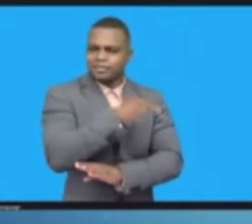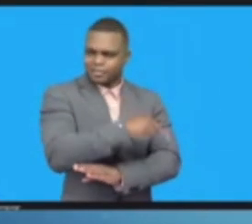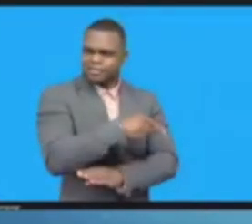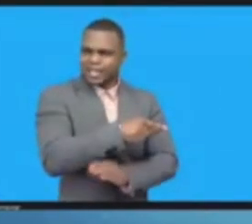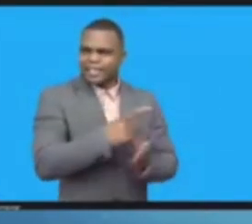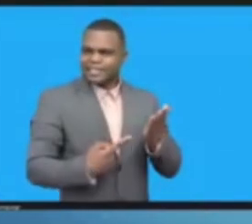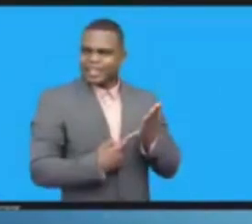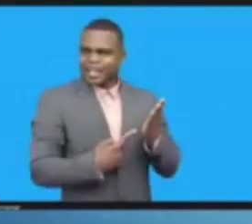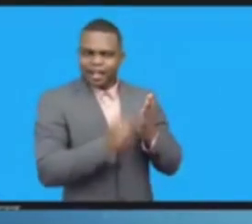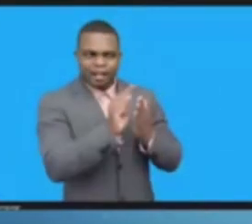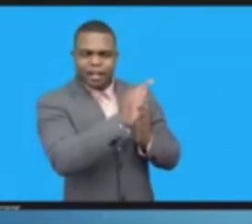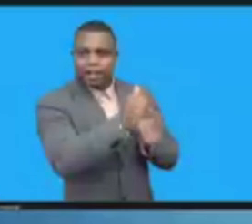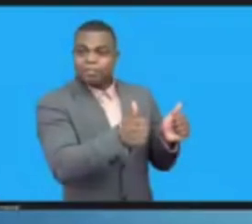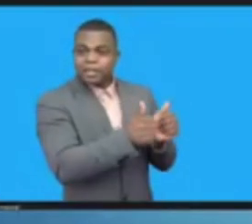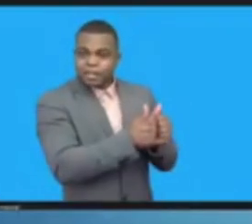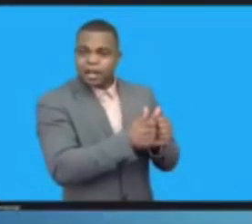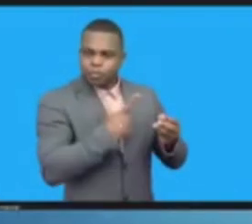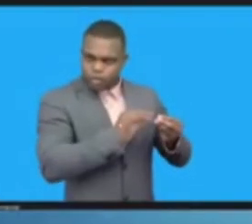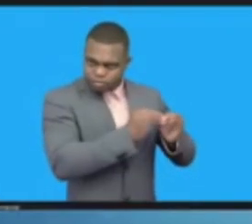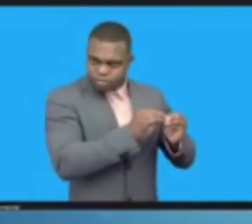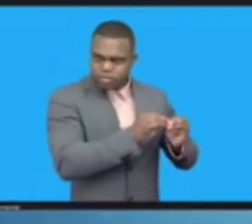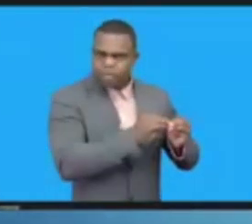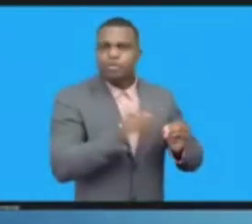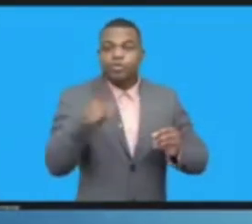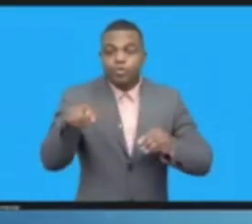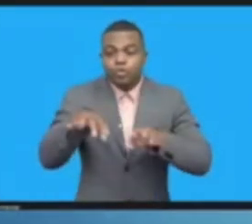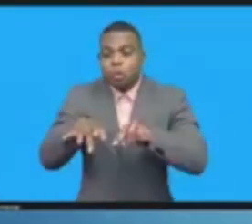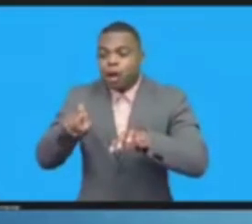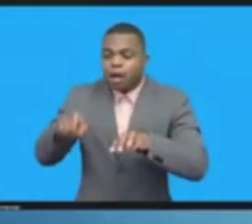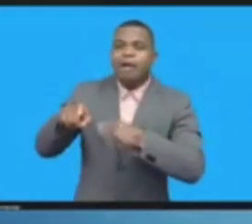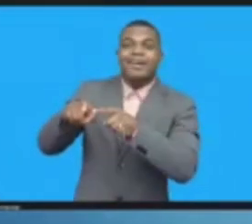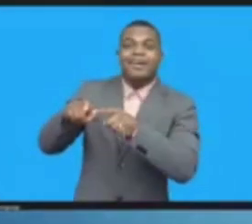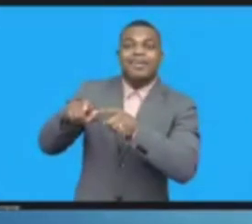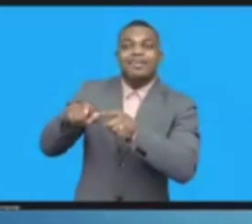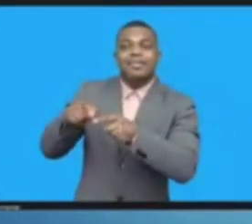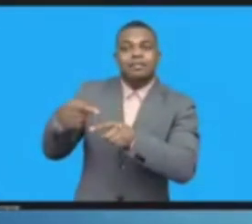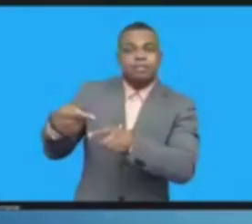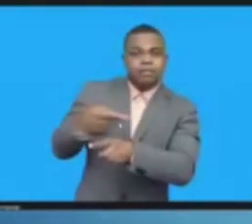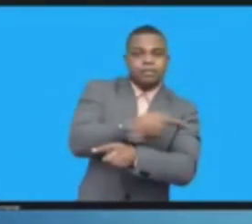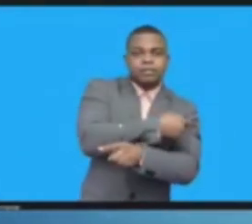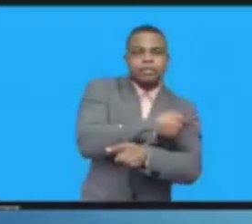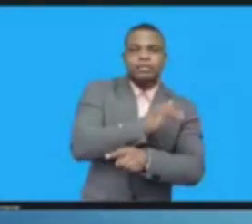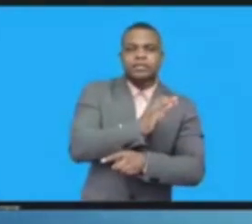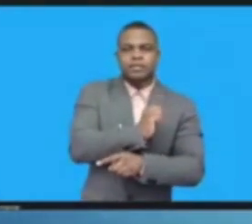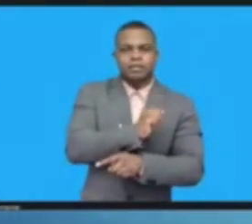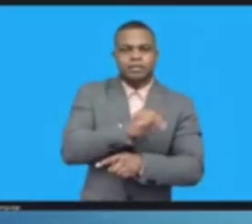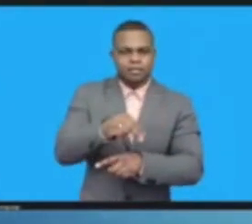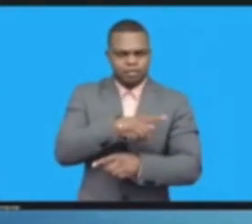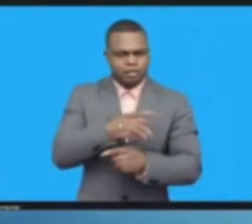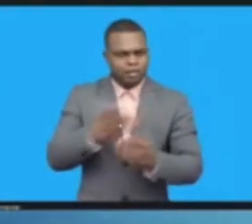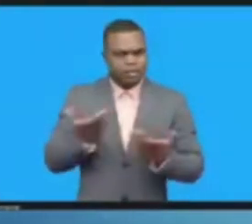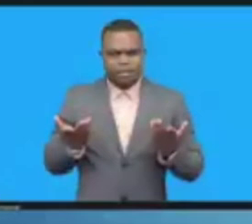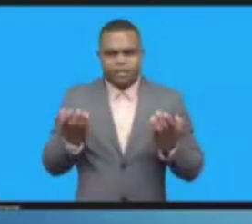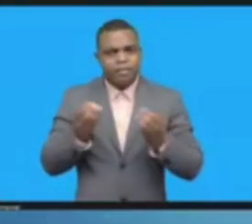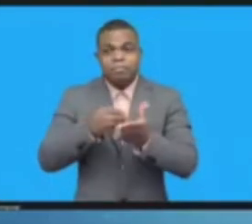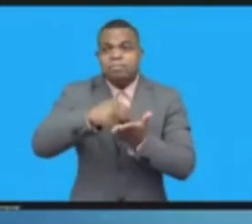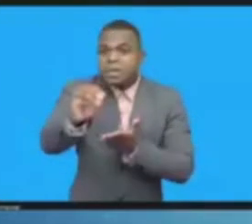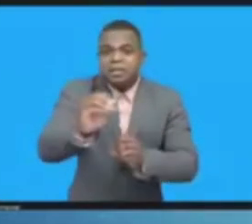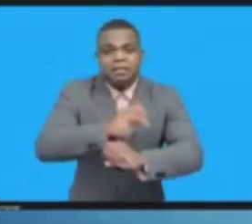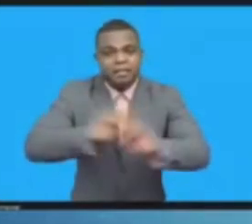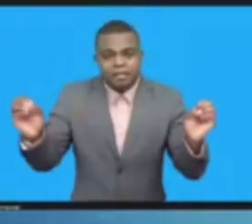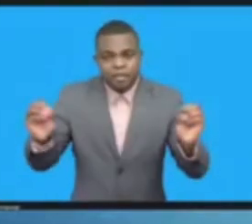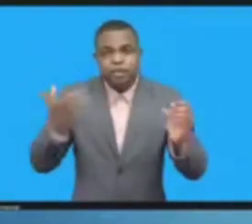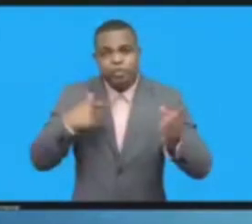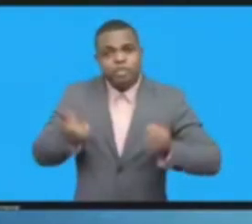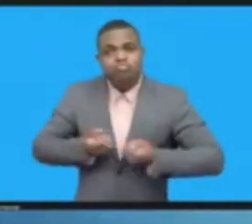I'm from the technical community so make it simple. What do you do when you go online is to use three parts of what we call the DNA of the Internet.